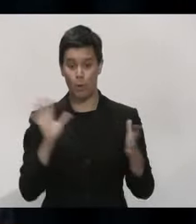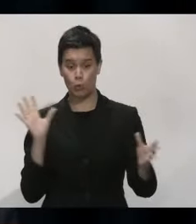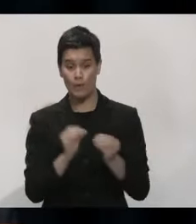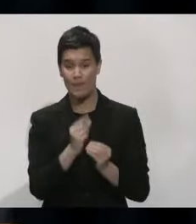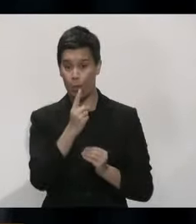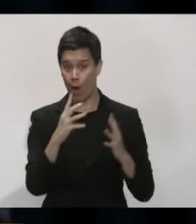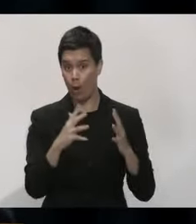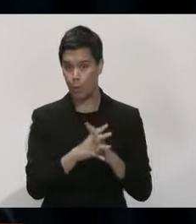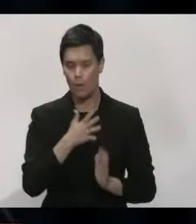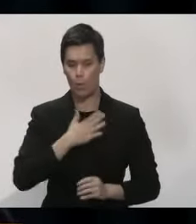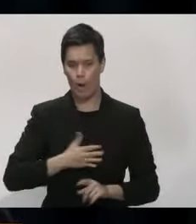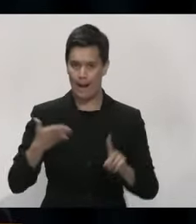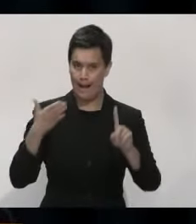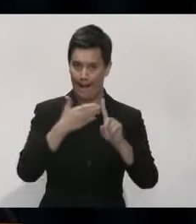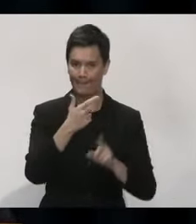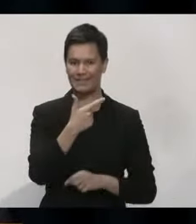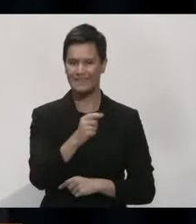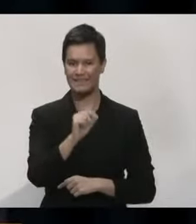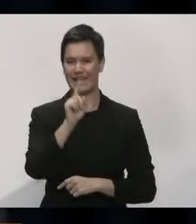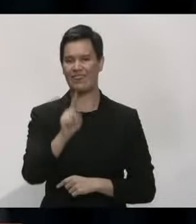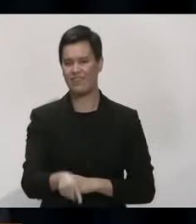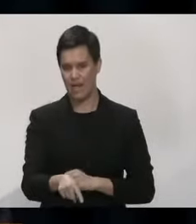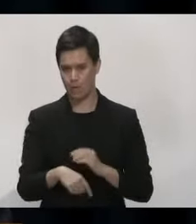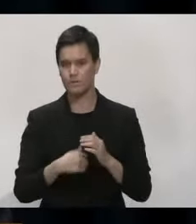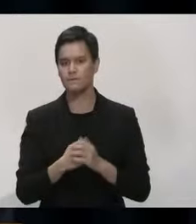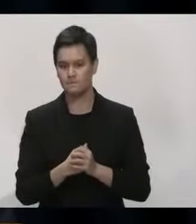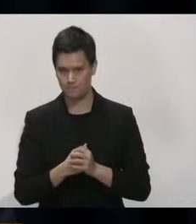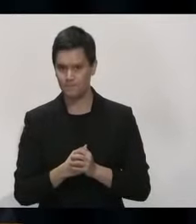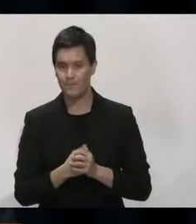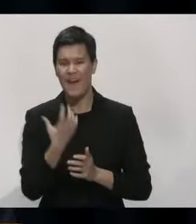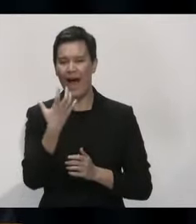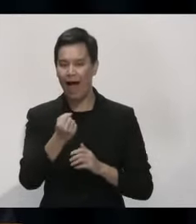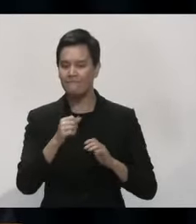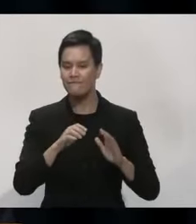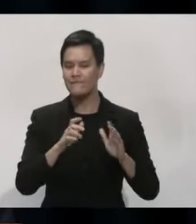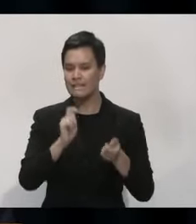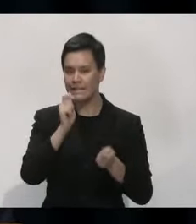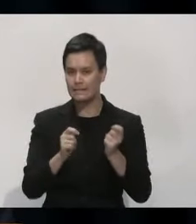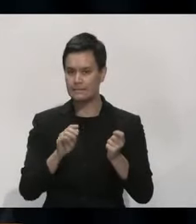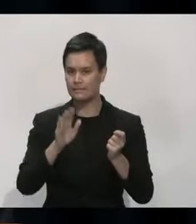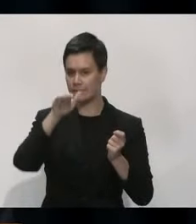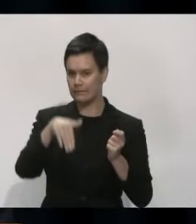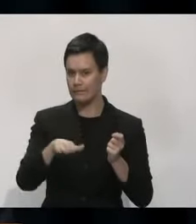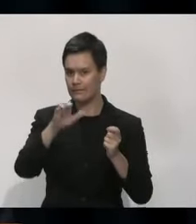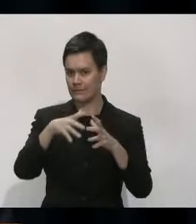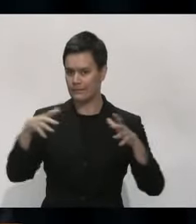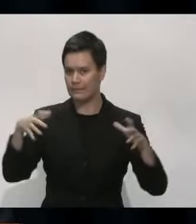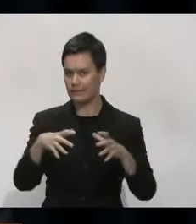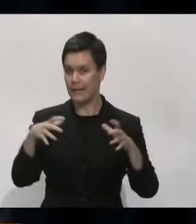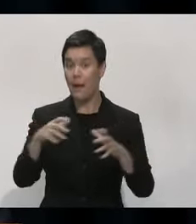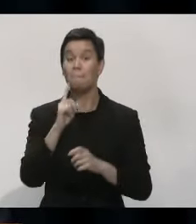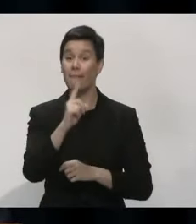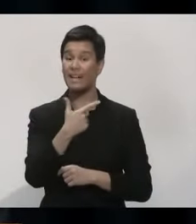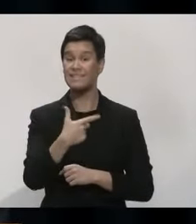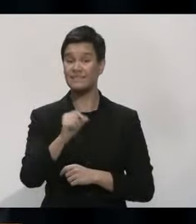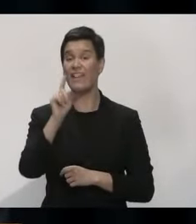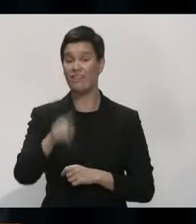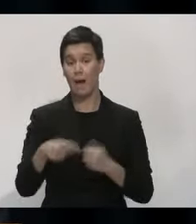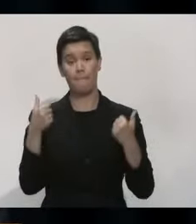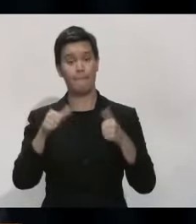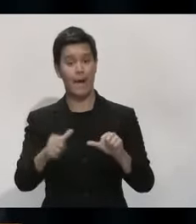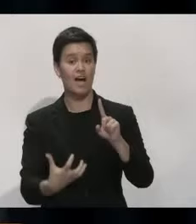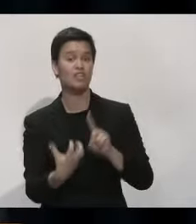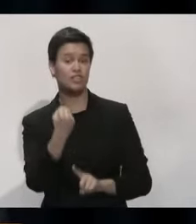pleased to say that with a few fluctuations here and there, we have more or less hit those targets. And I want to thank everybody who's